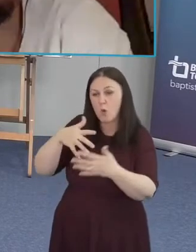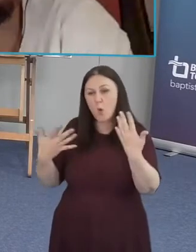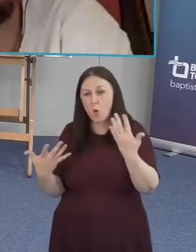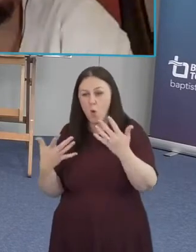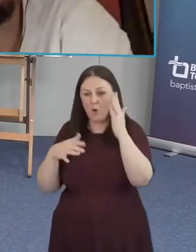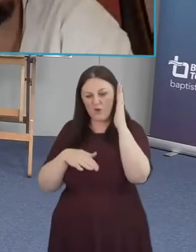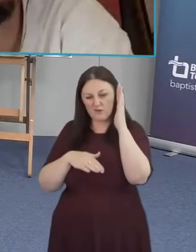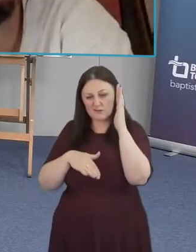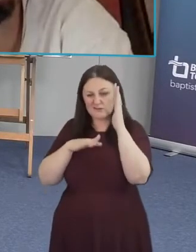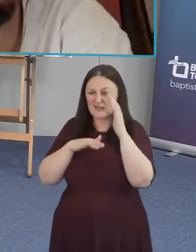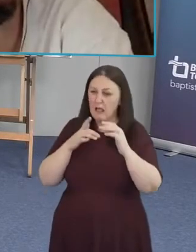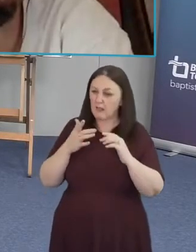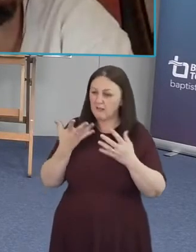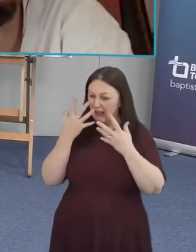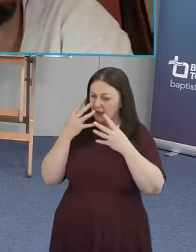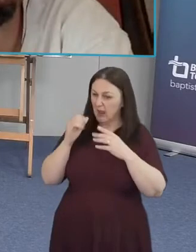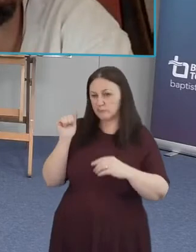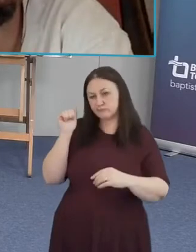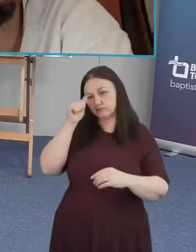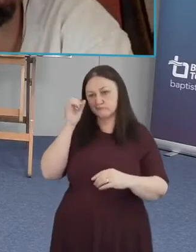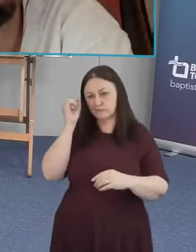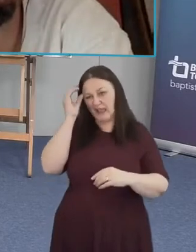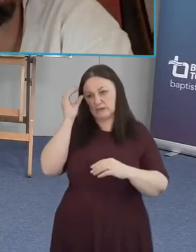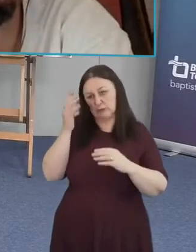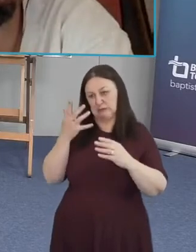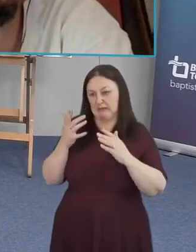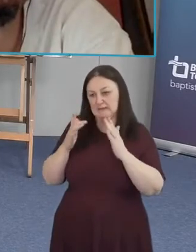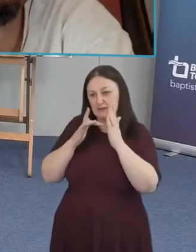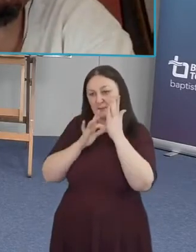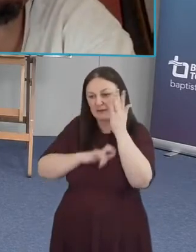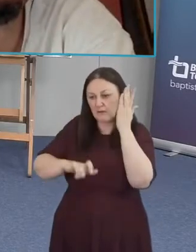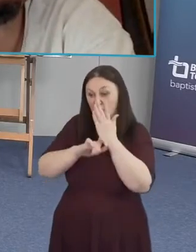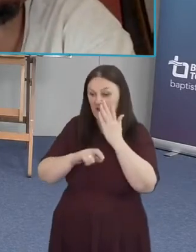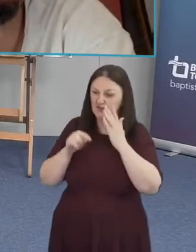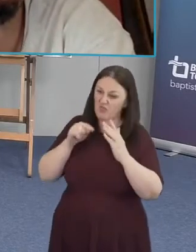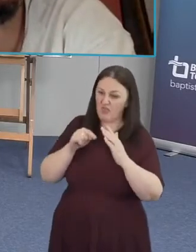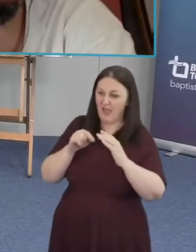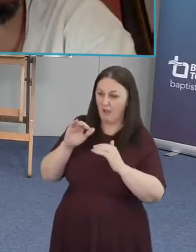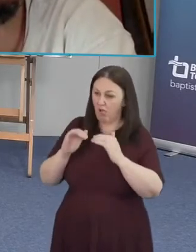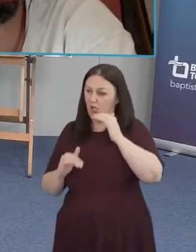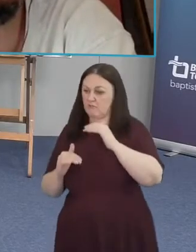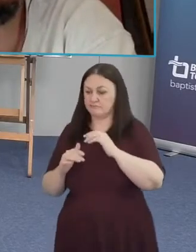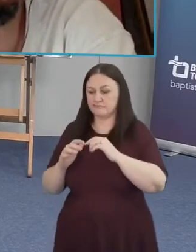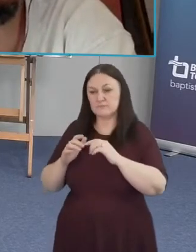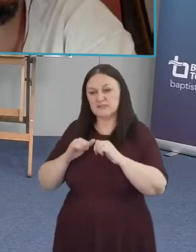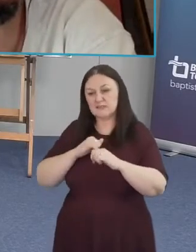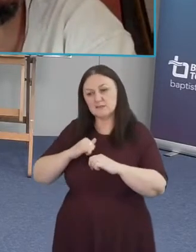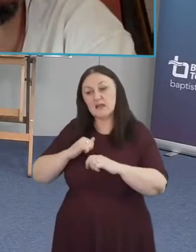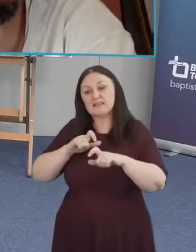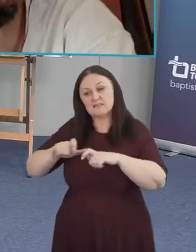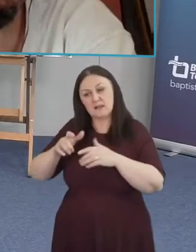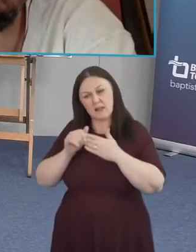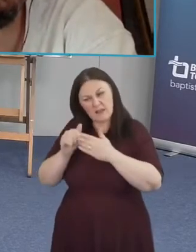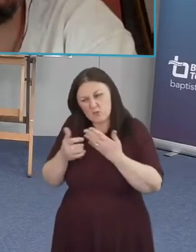lead and do you have any wisdom to share um on on how that integration has been balanced